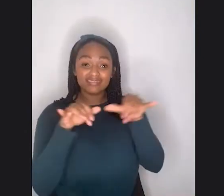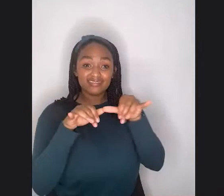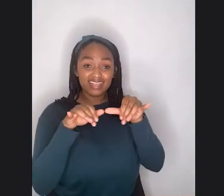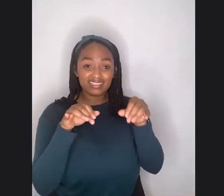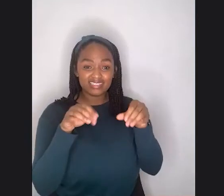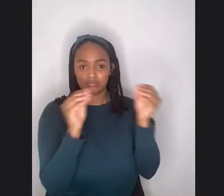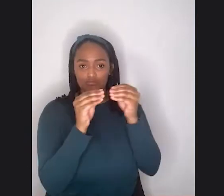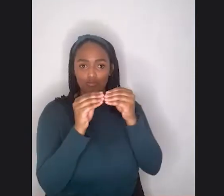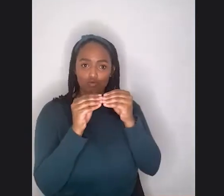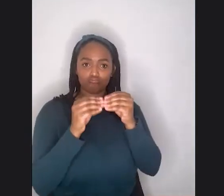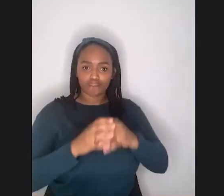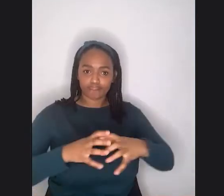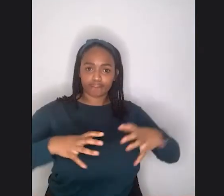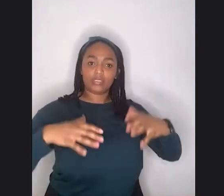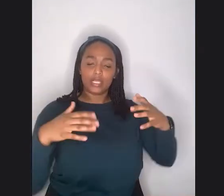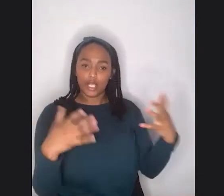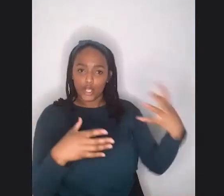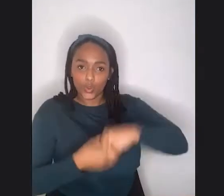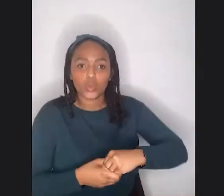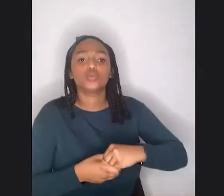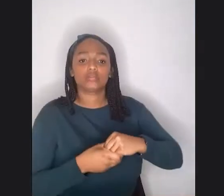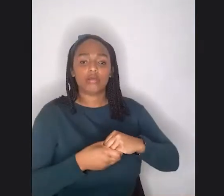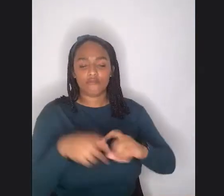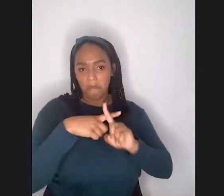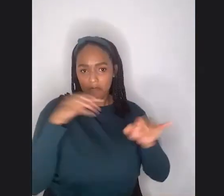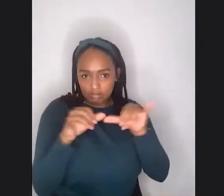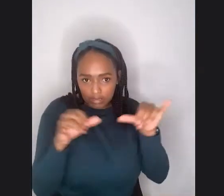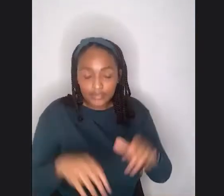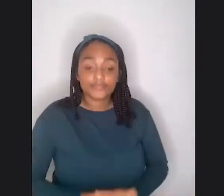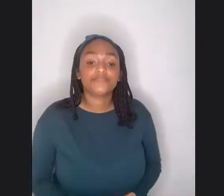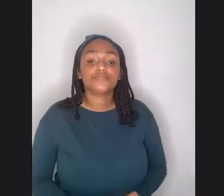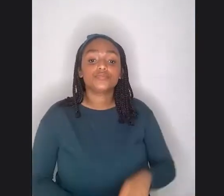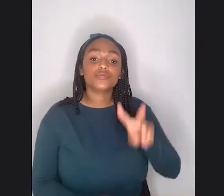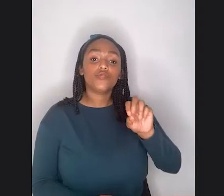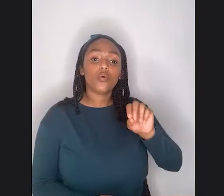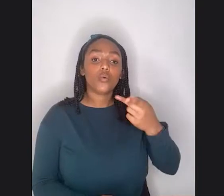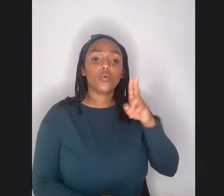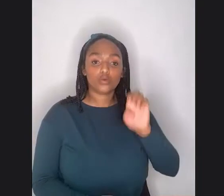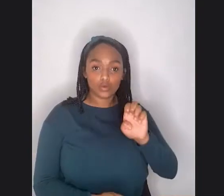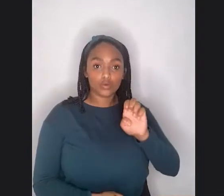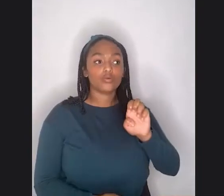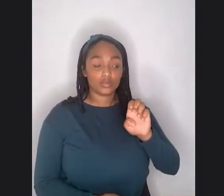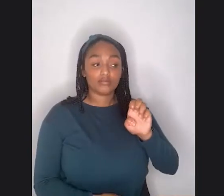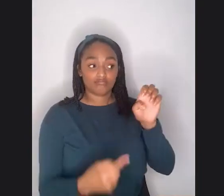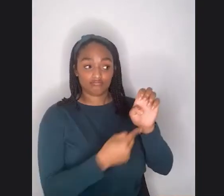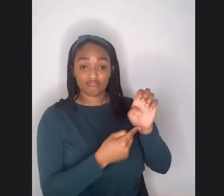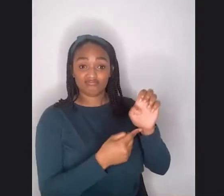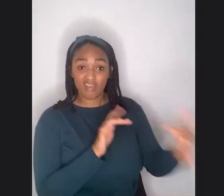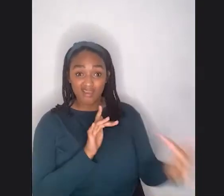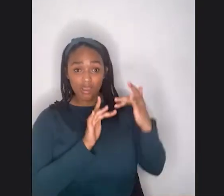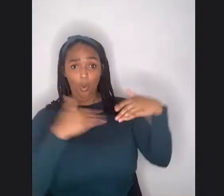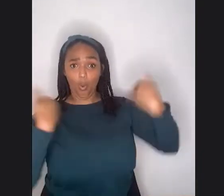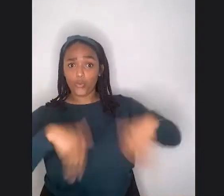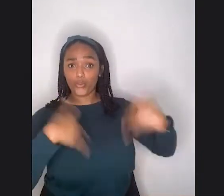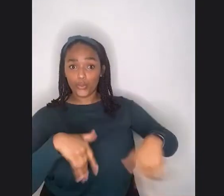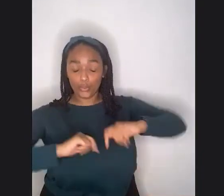yeah, so Vogue Singapore was a big, big surprise, but, uh, all of my